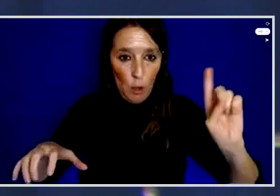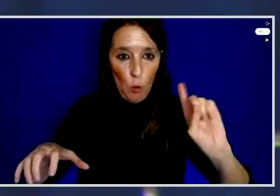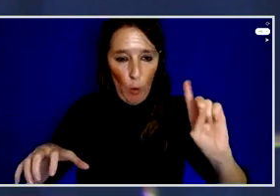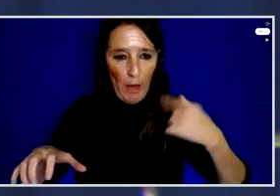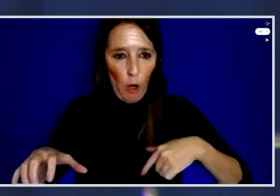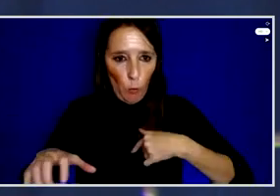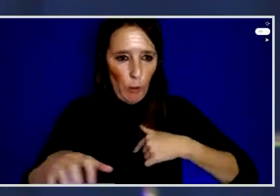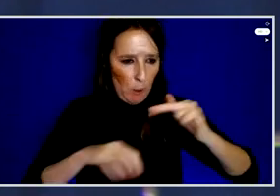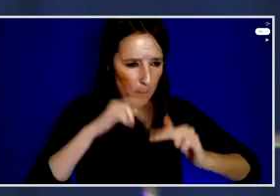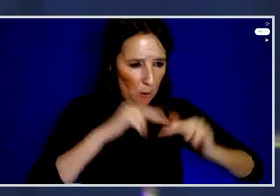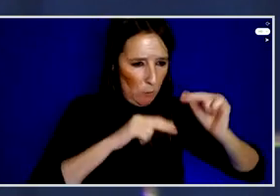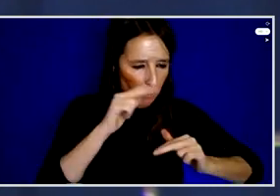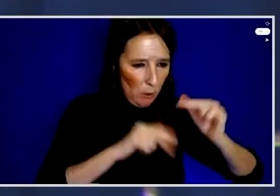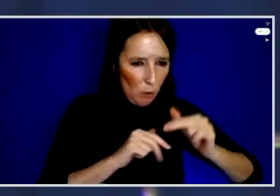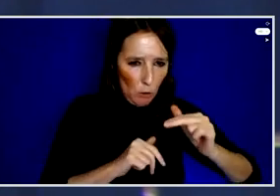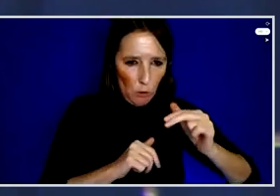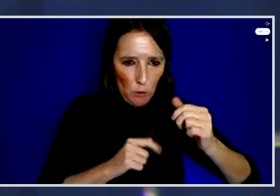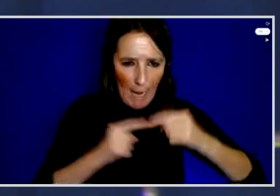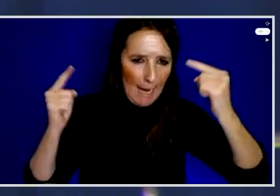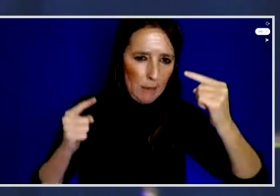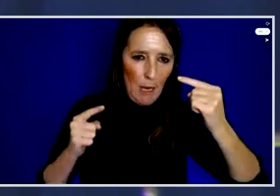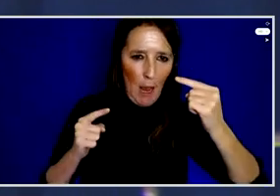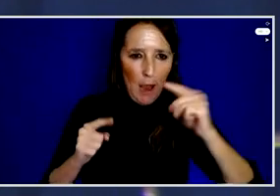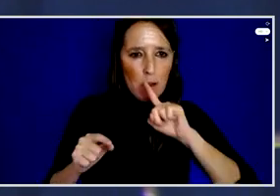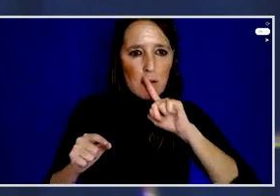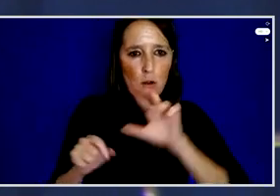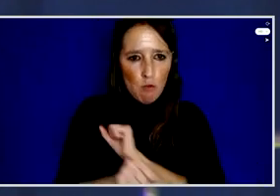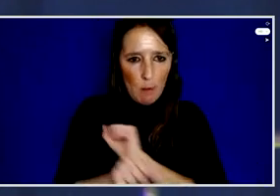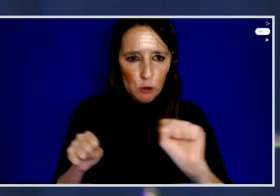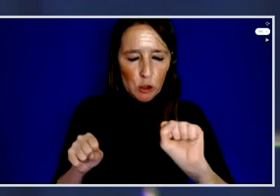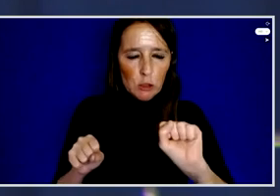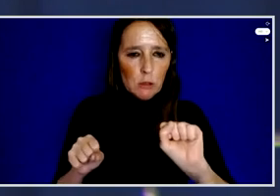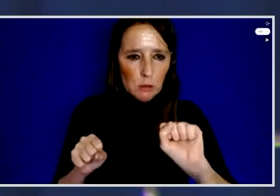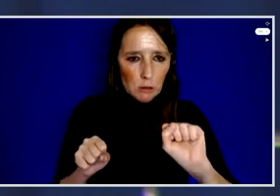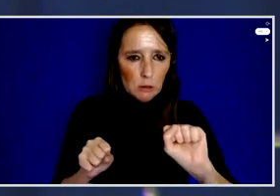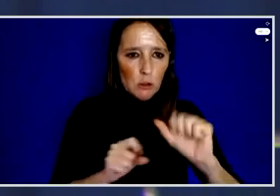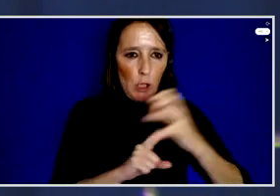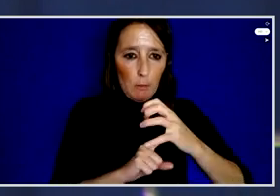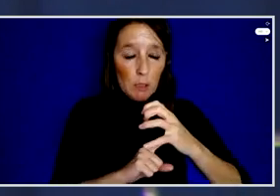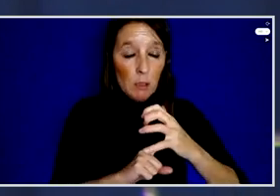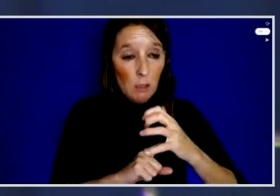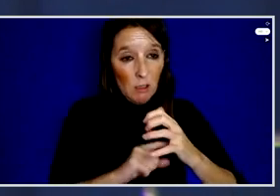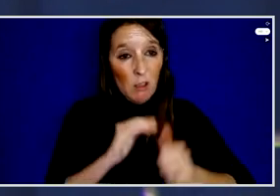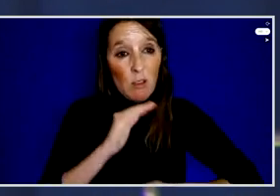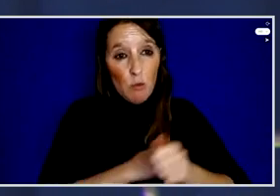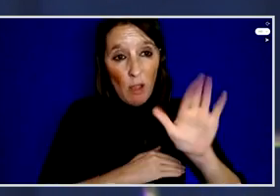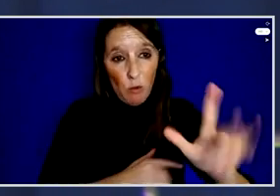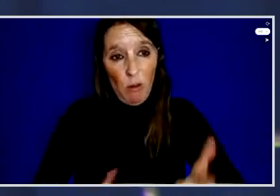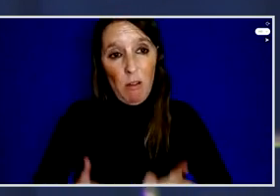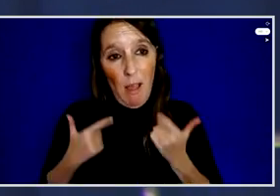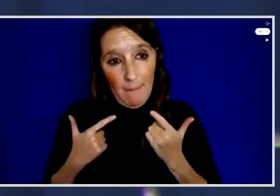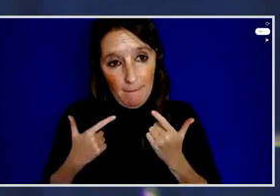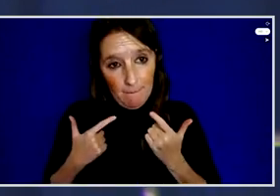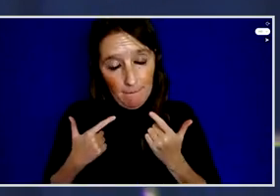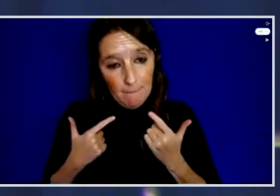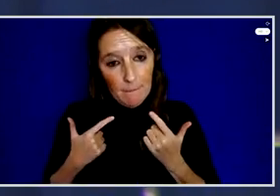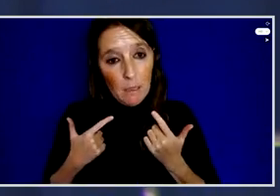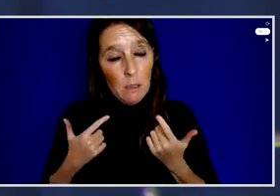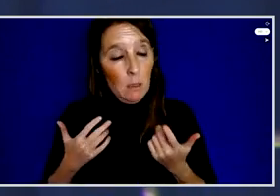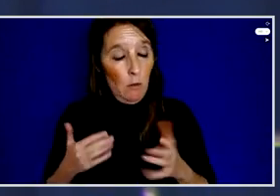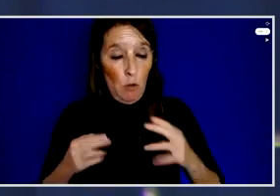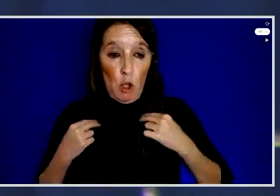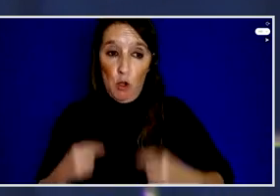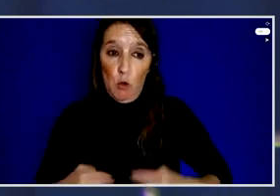is a huge risk and threats to life, to human rights, to families like Rosina